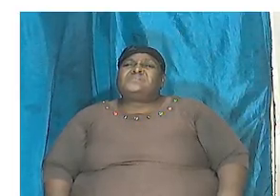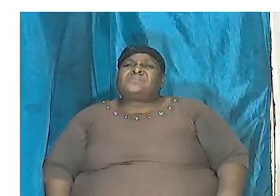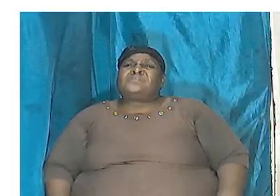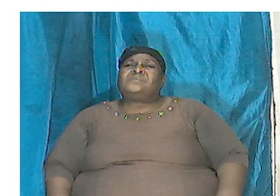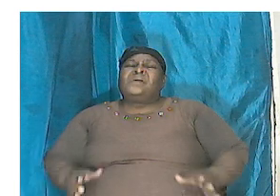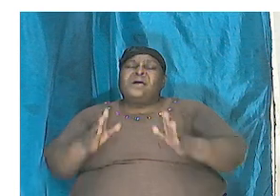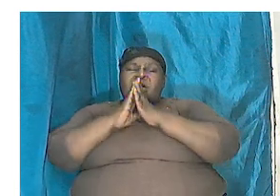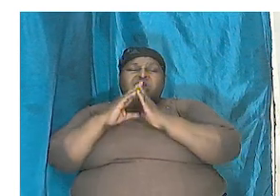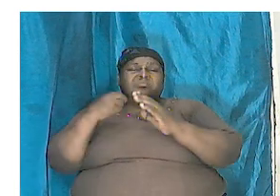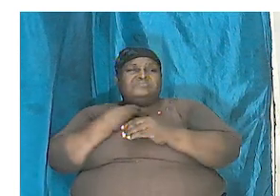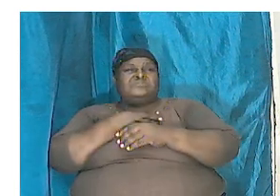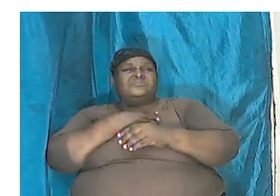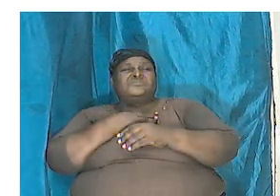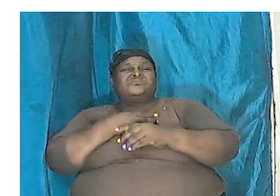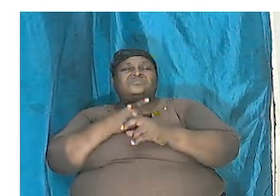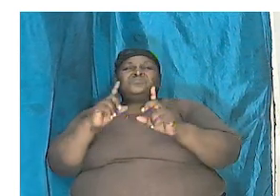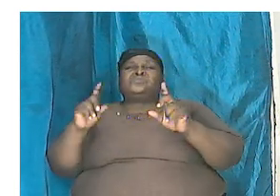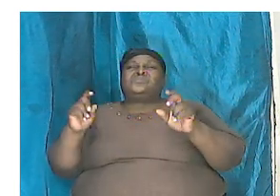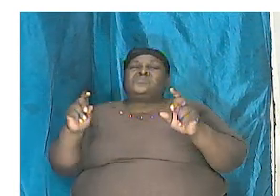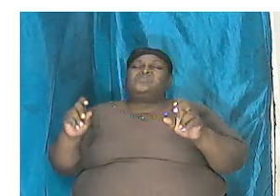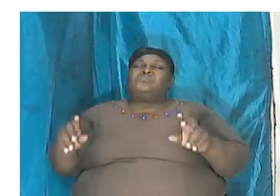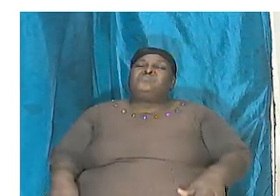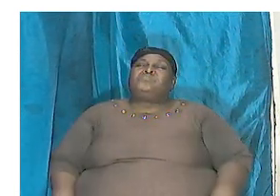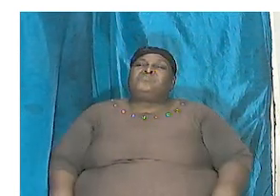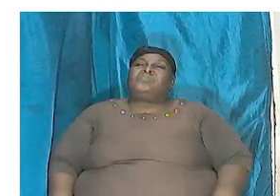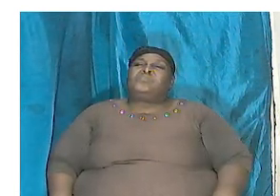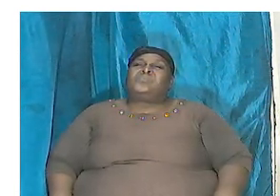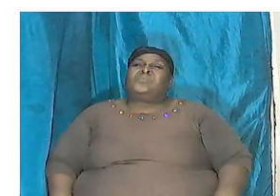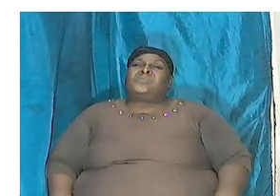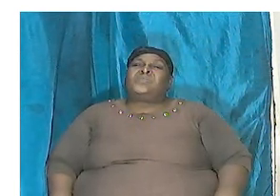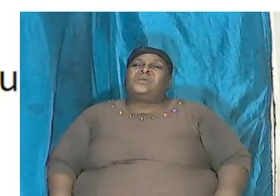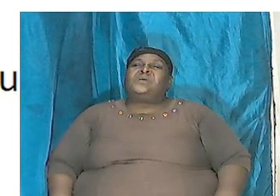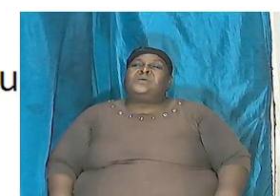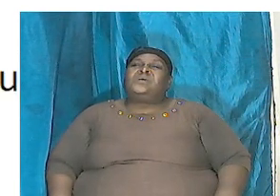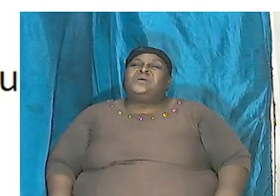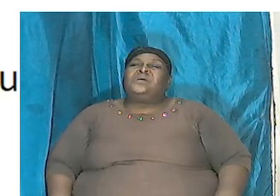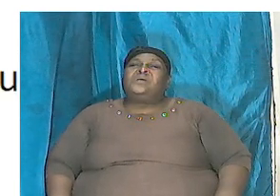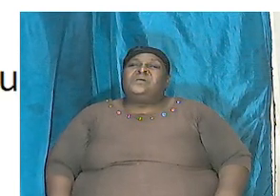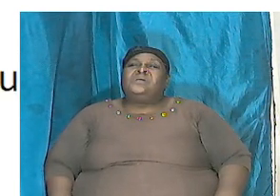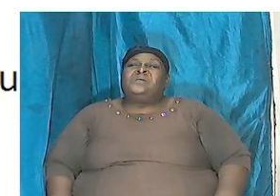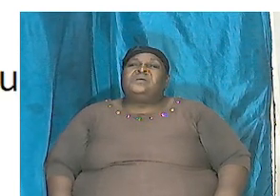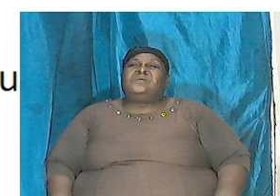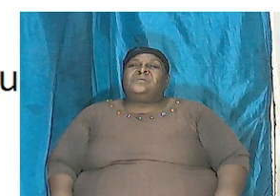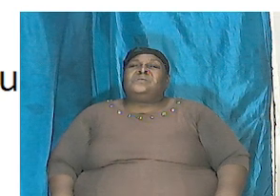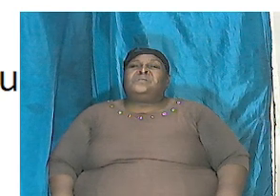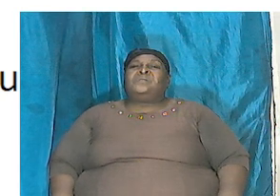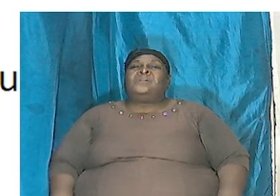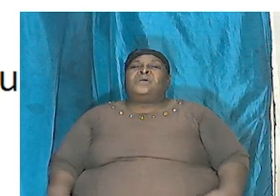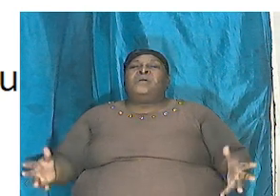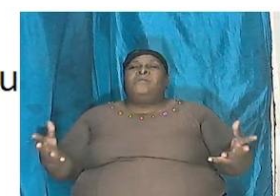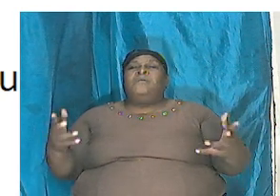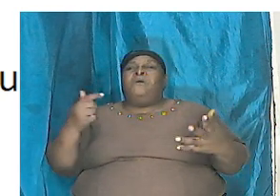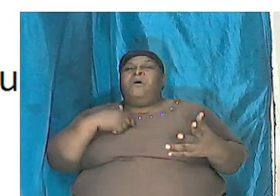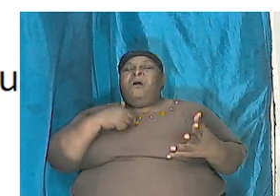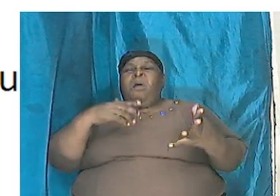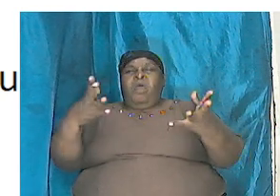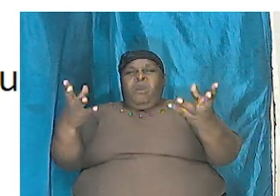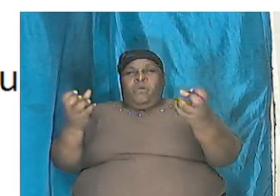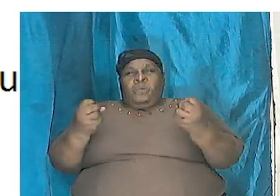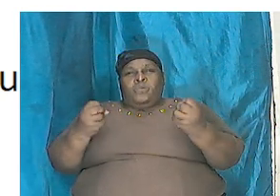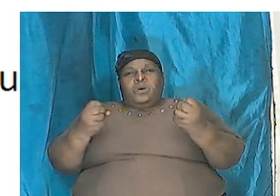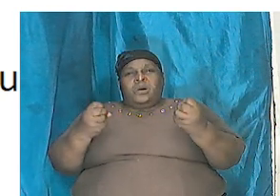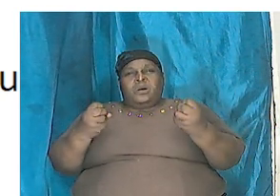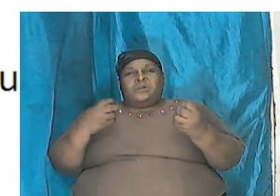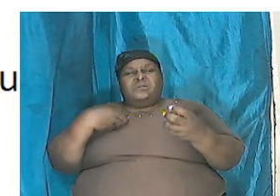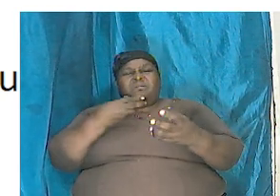us a couple of questions quickly as we at least start because I want us